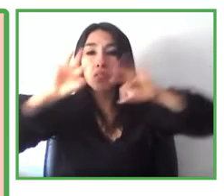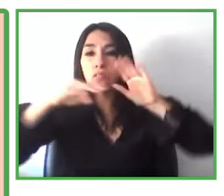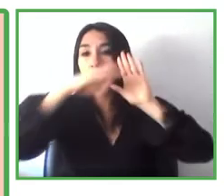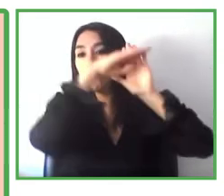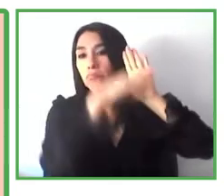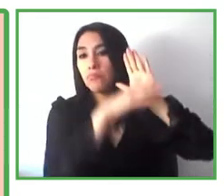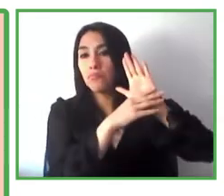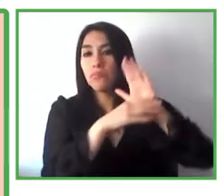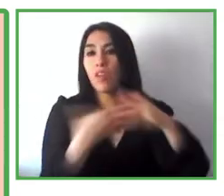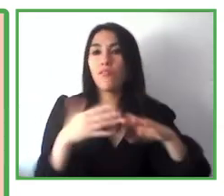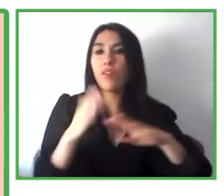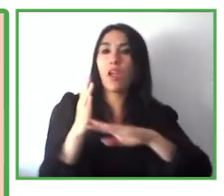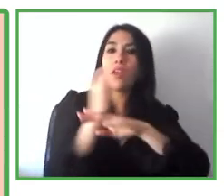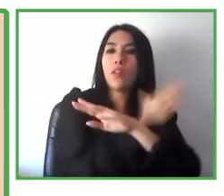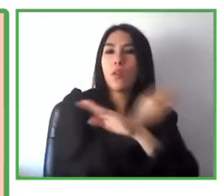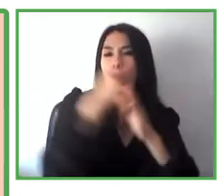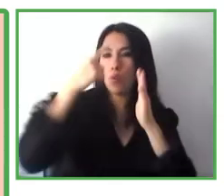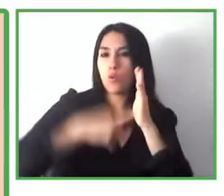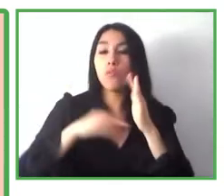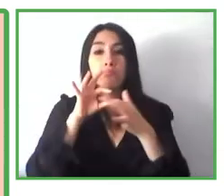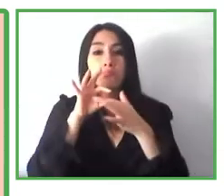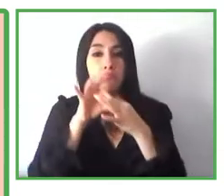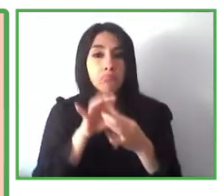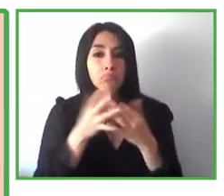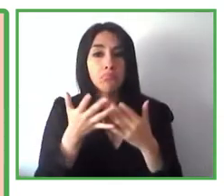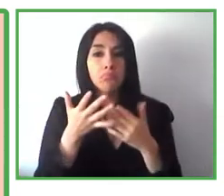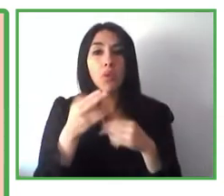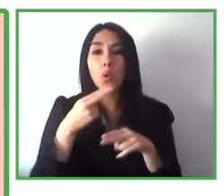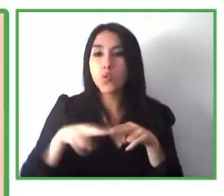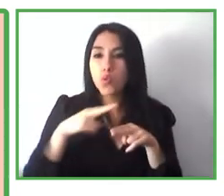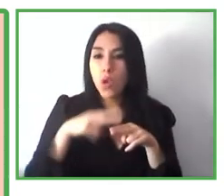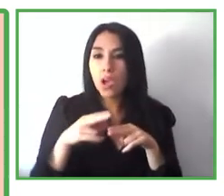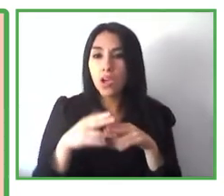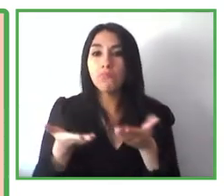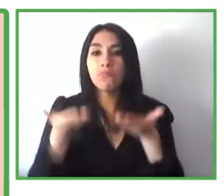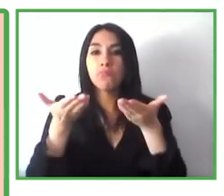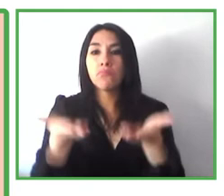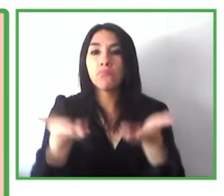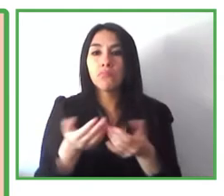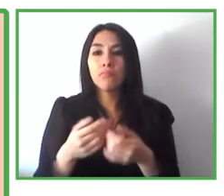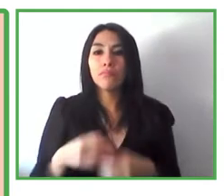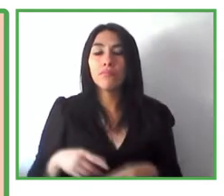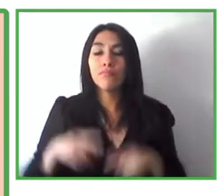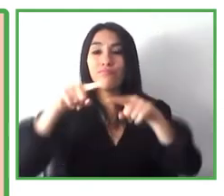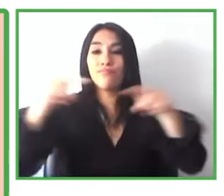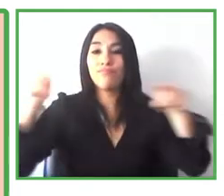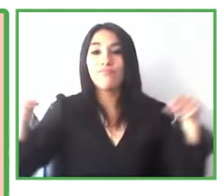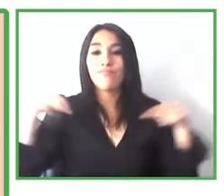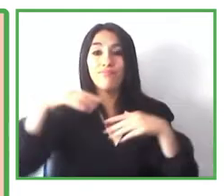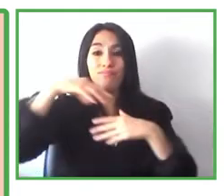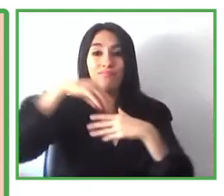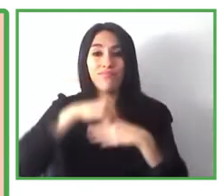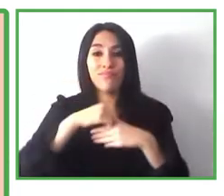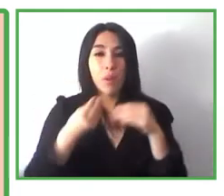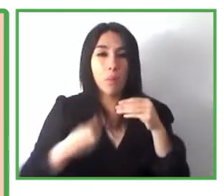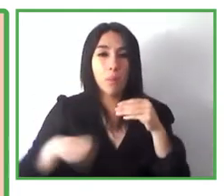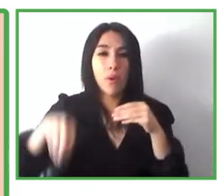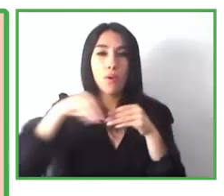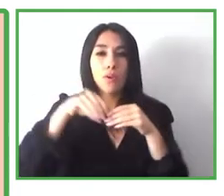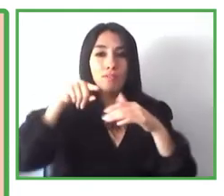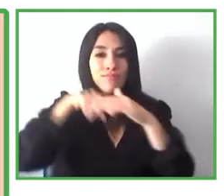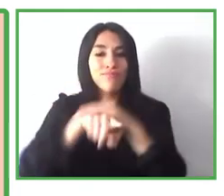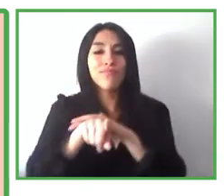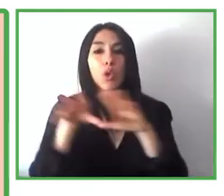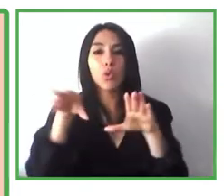interesting challenges that have to do with the technology and how to use it to promote more inclusive spaces, more accessible spaces, for instance,